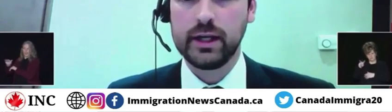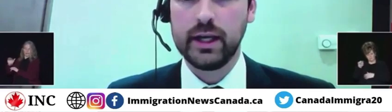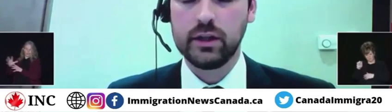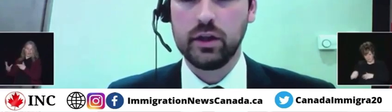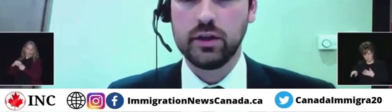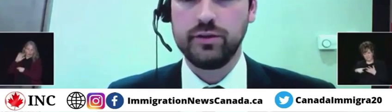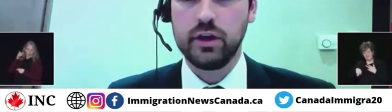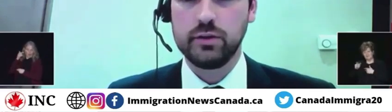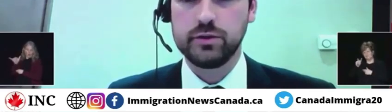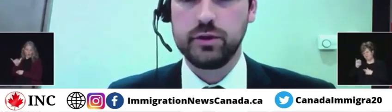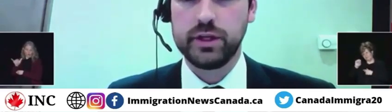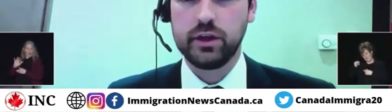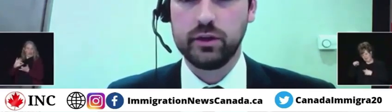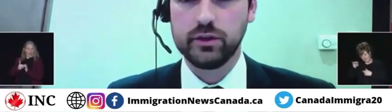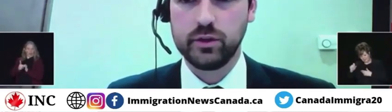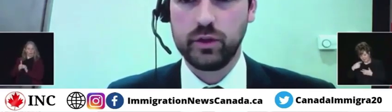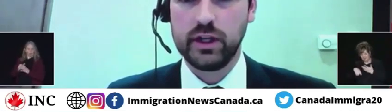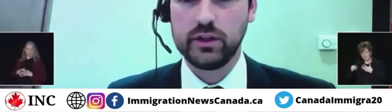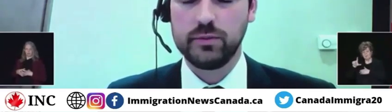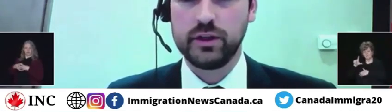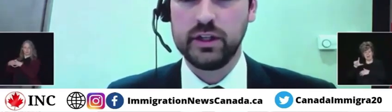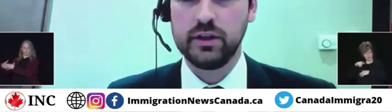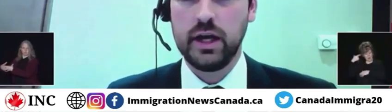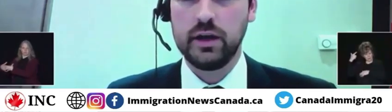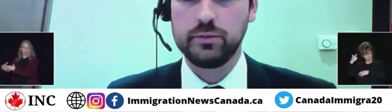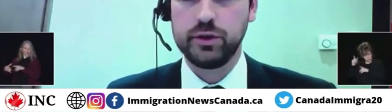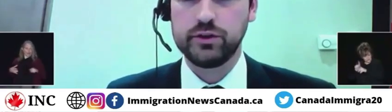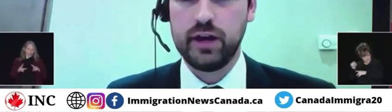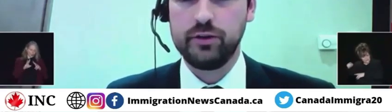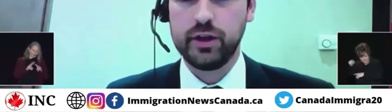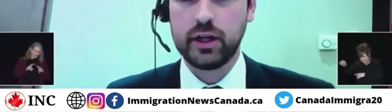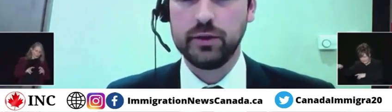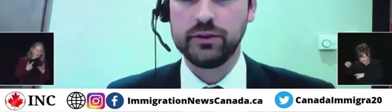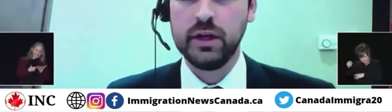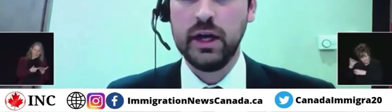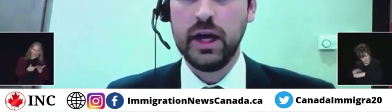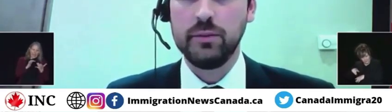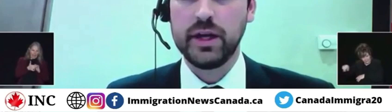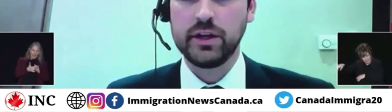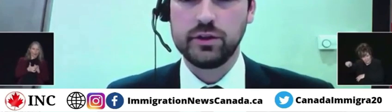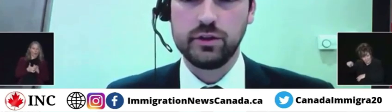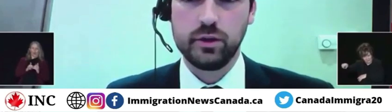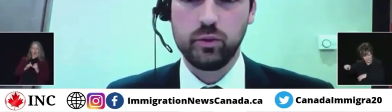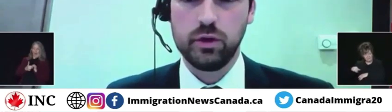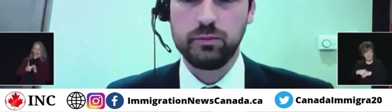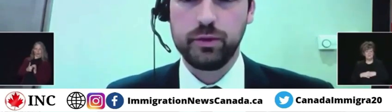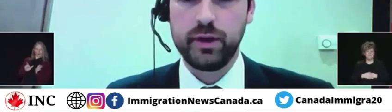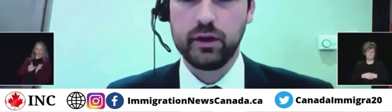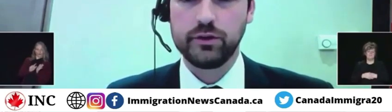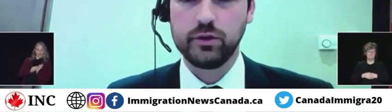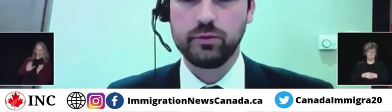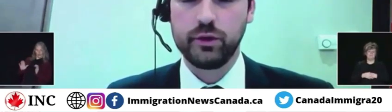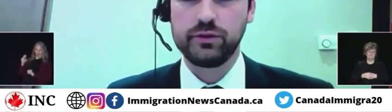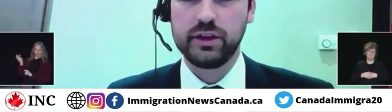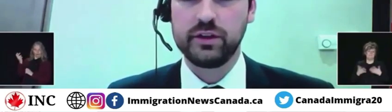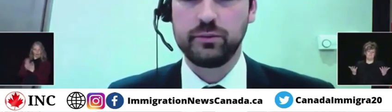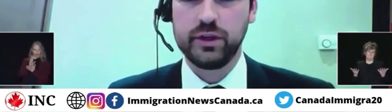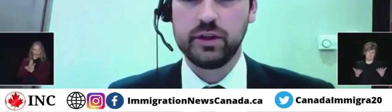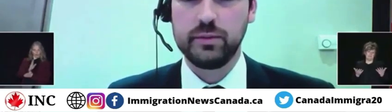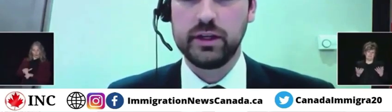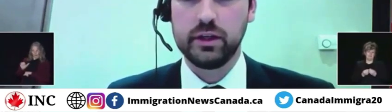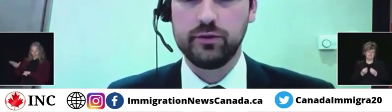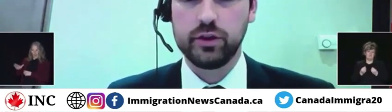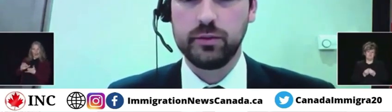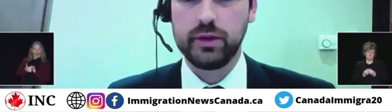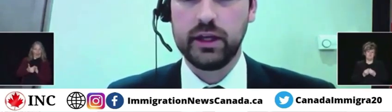getting large volumes of the materials that we need to print travel documents and making sure that we're prepared to process and